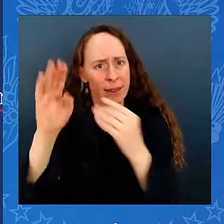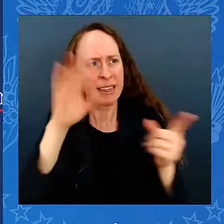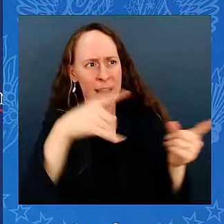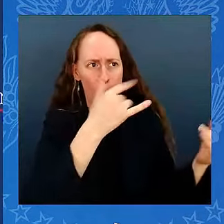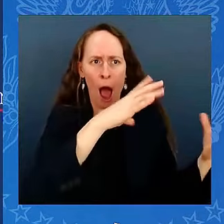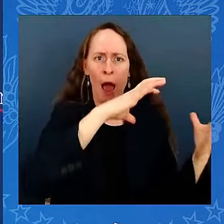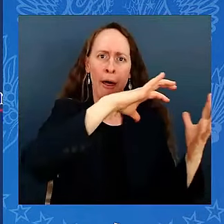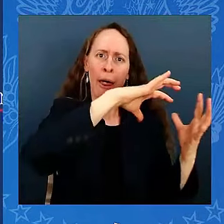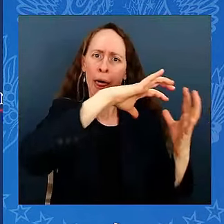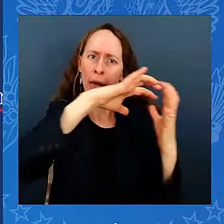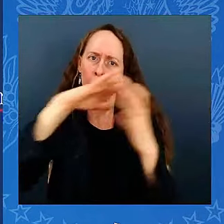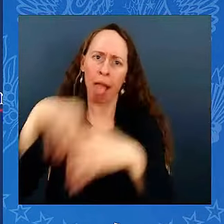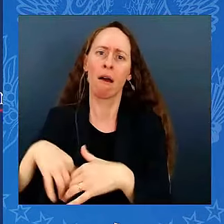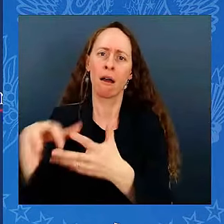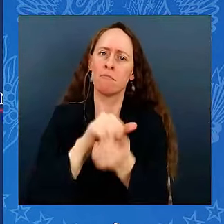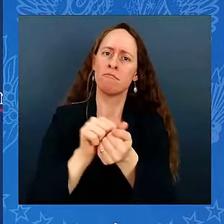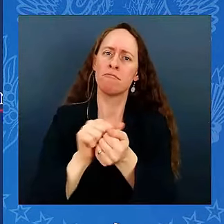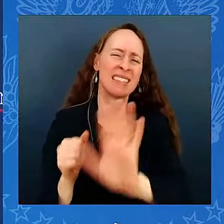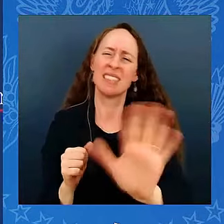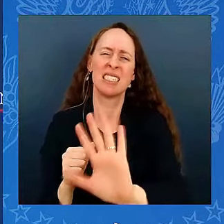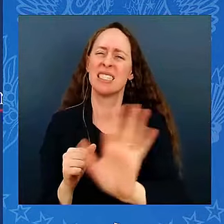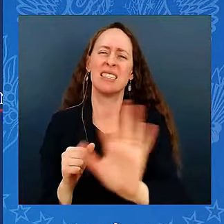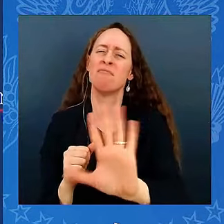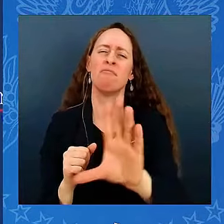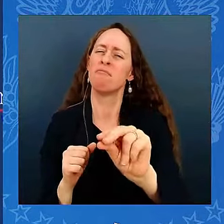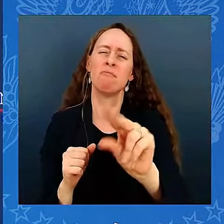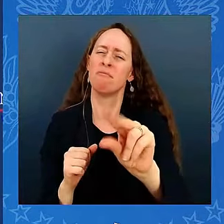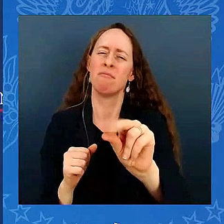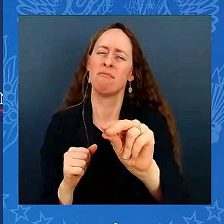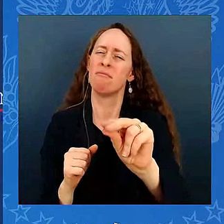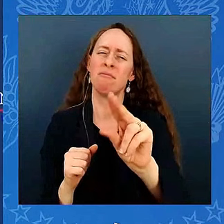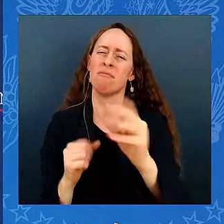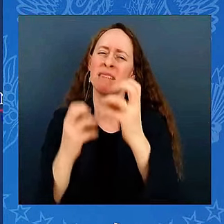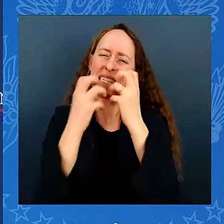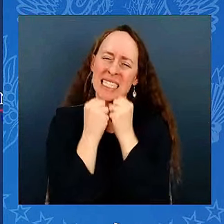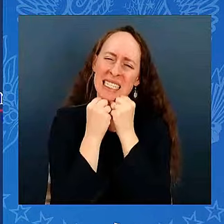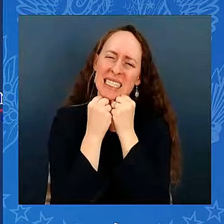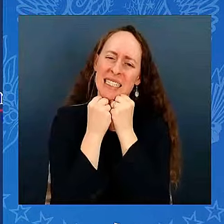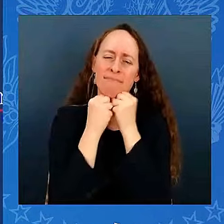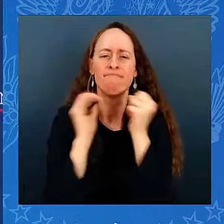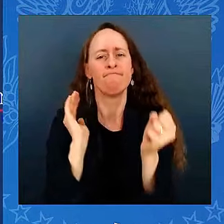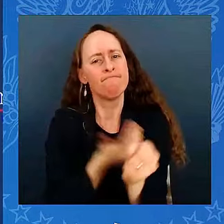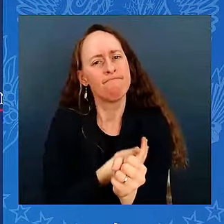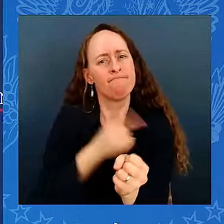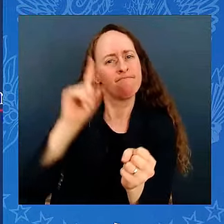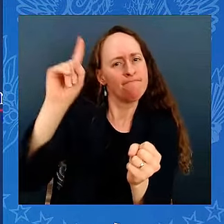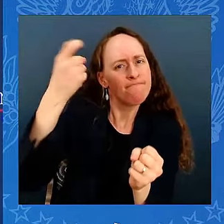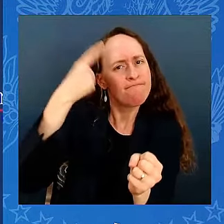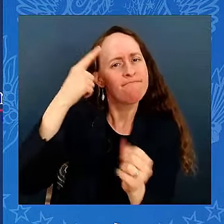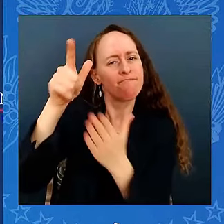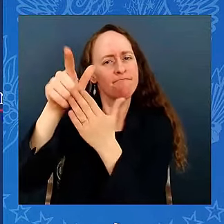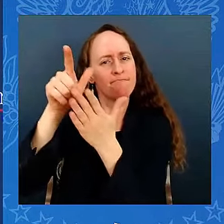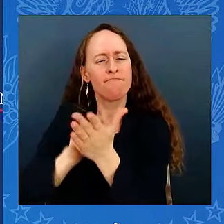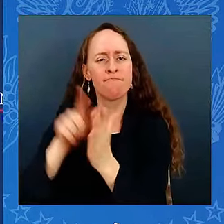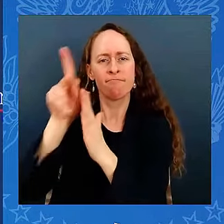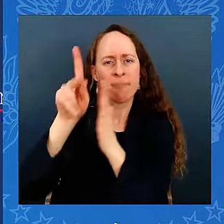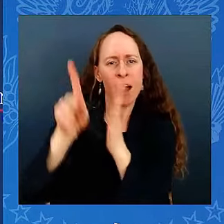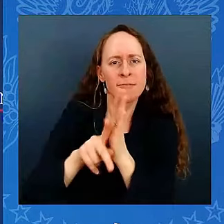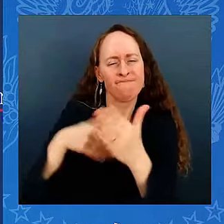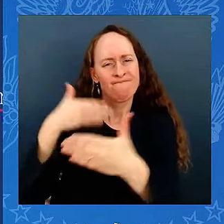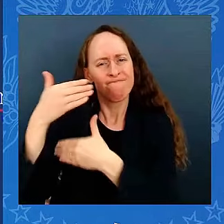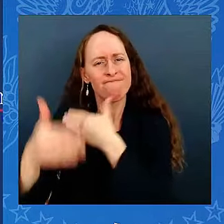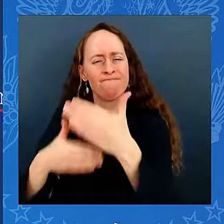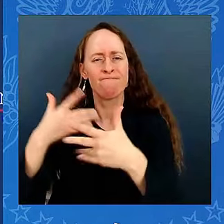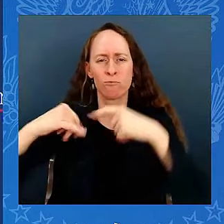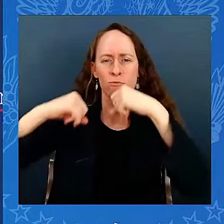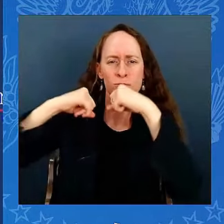democratic principles. American business or economic dynamism can't succeed, in my